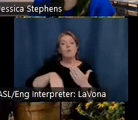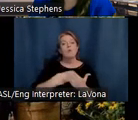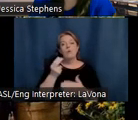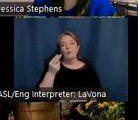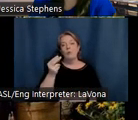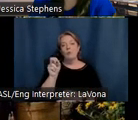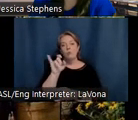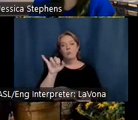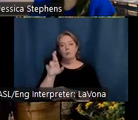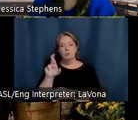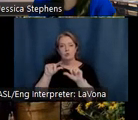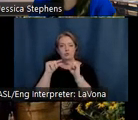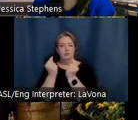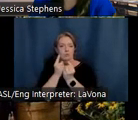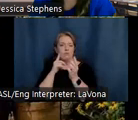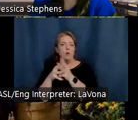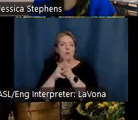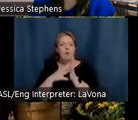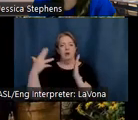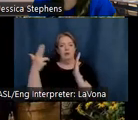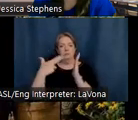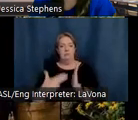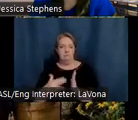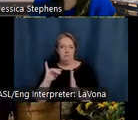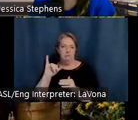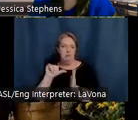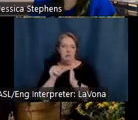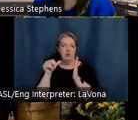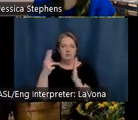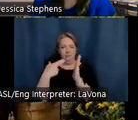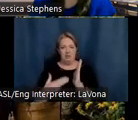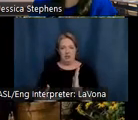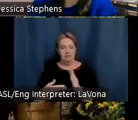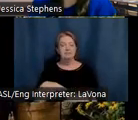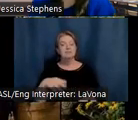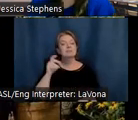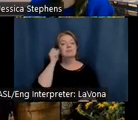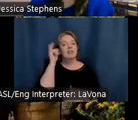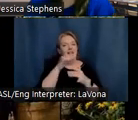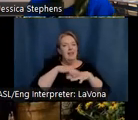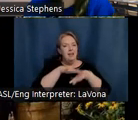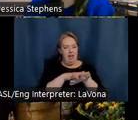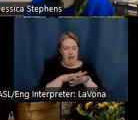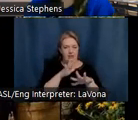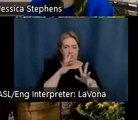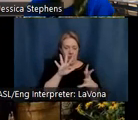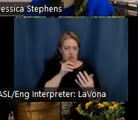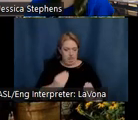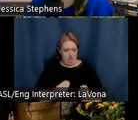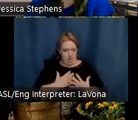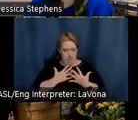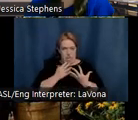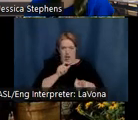So to understand the place that both transformed, was transformed by Steele, and by which he was inspired,